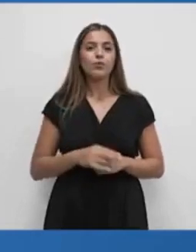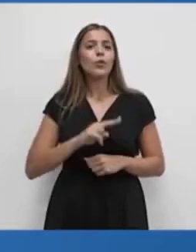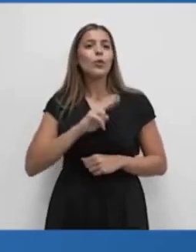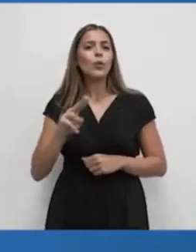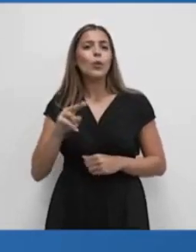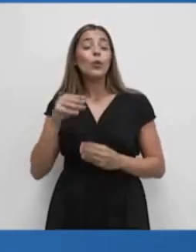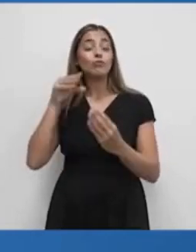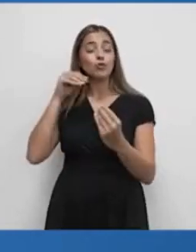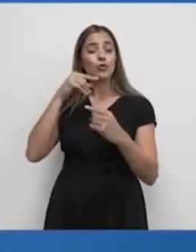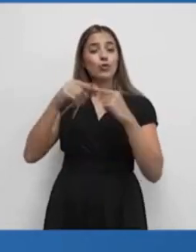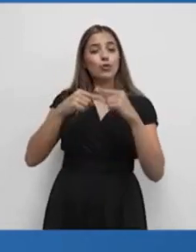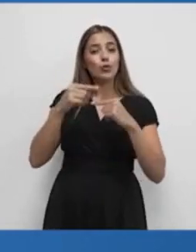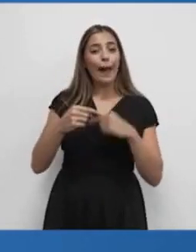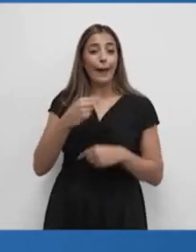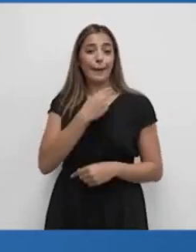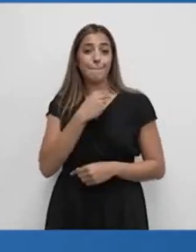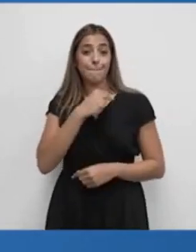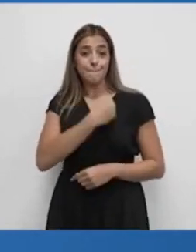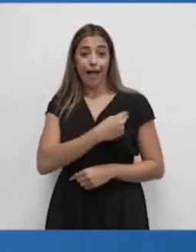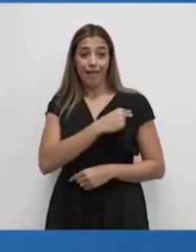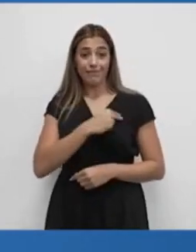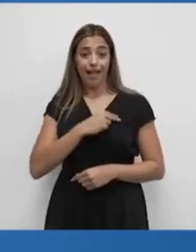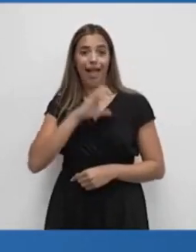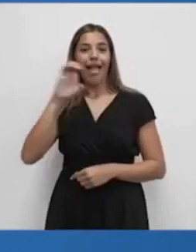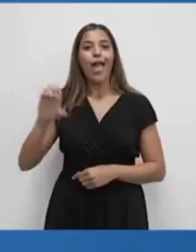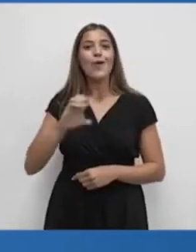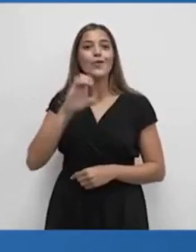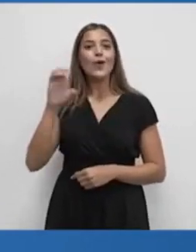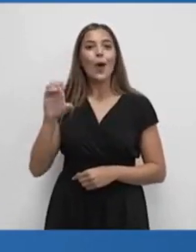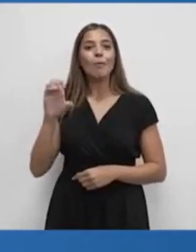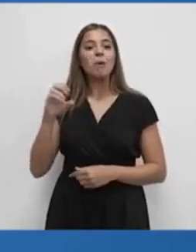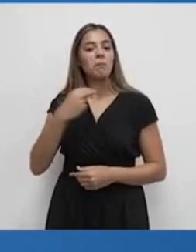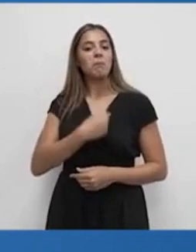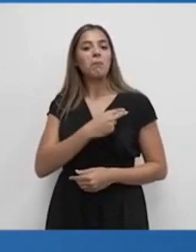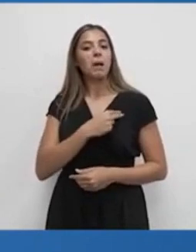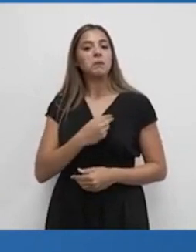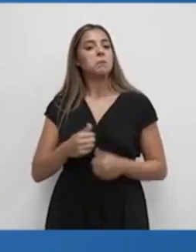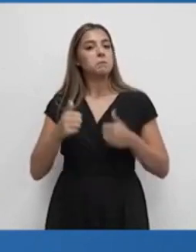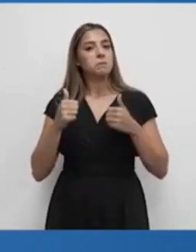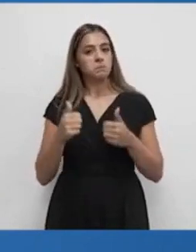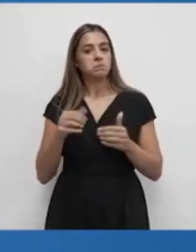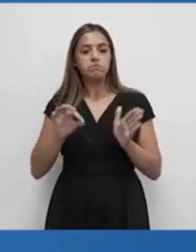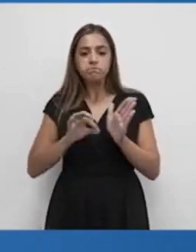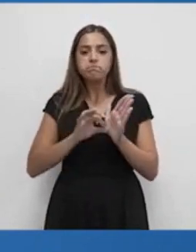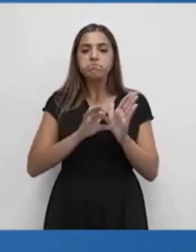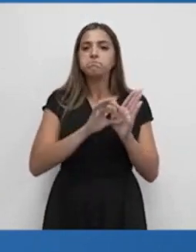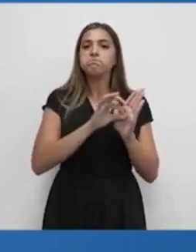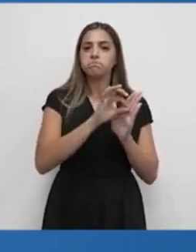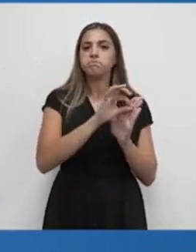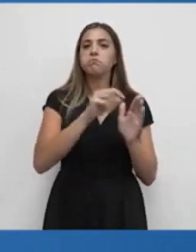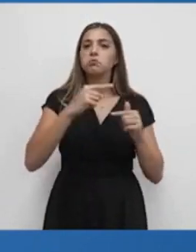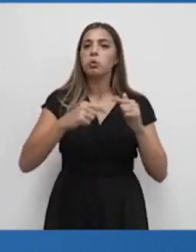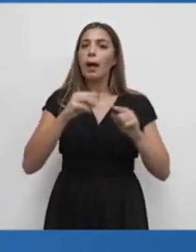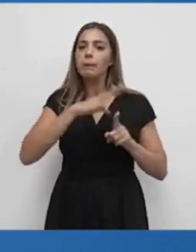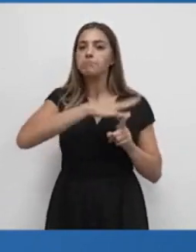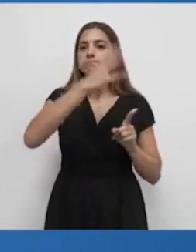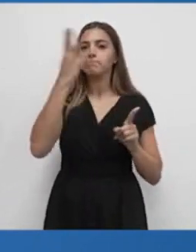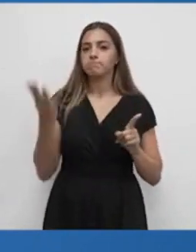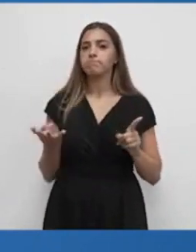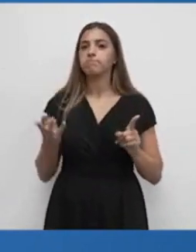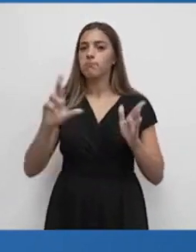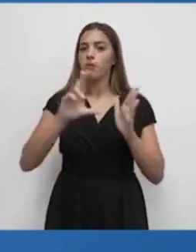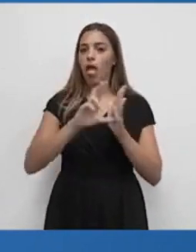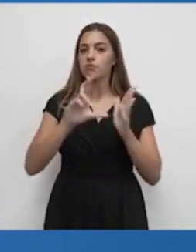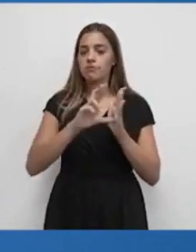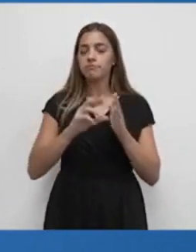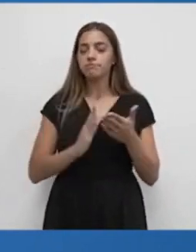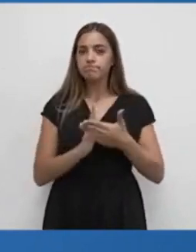Europe, the Maltese community, in terms of LGBTIQ rights, has advanced quite progressively in a short period of